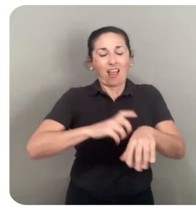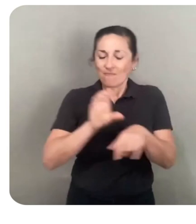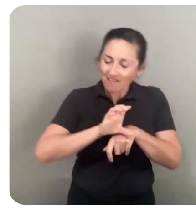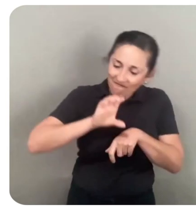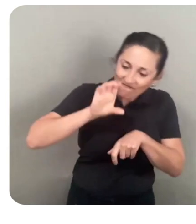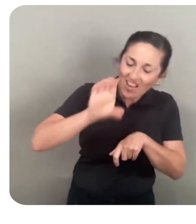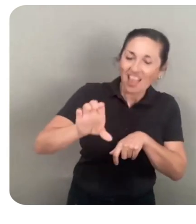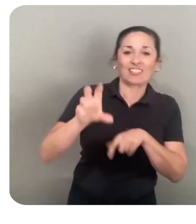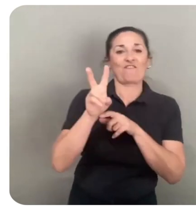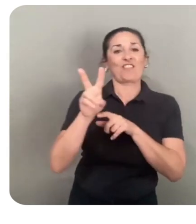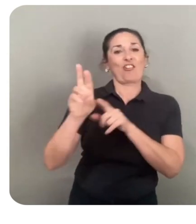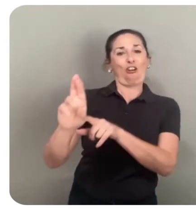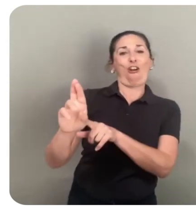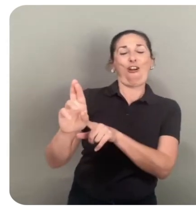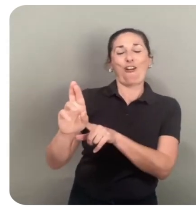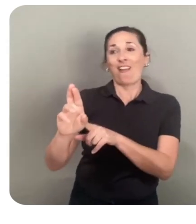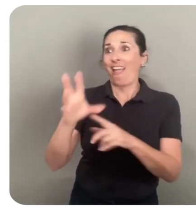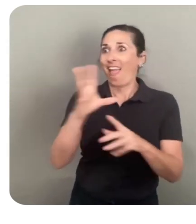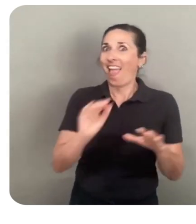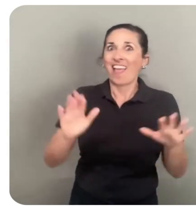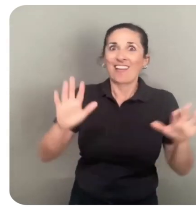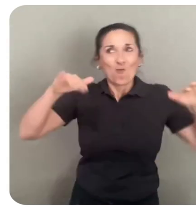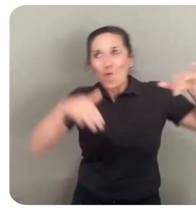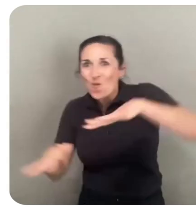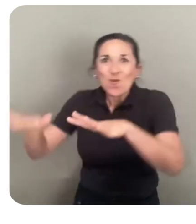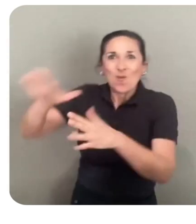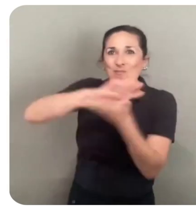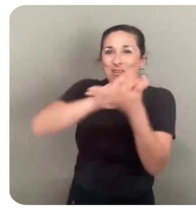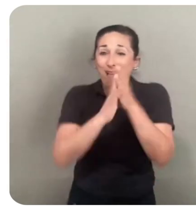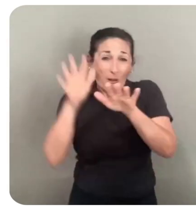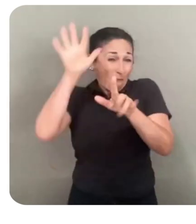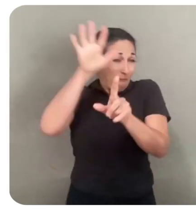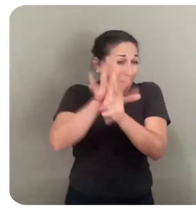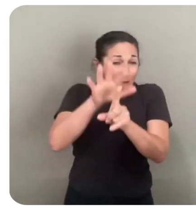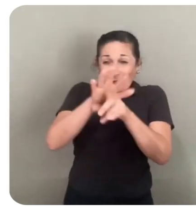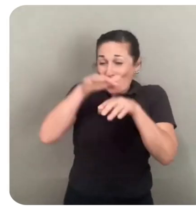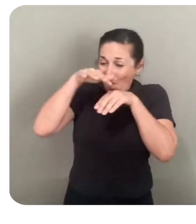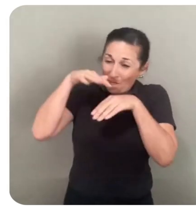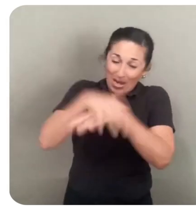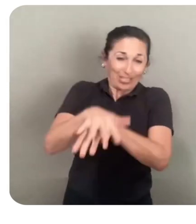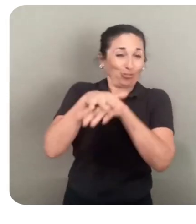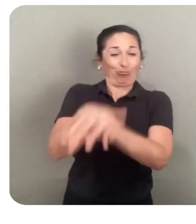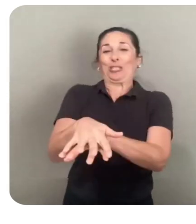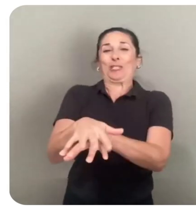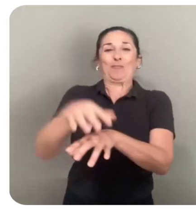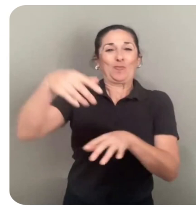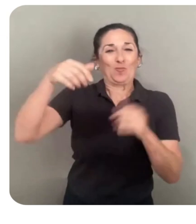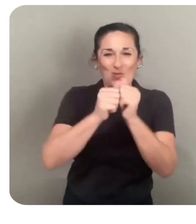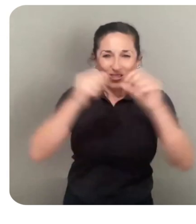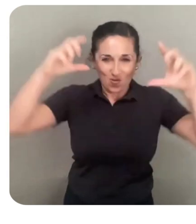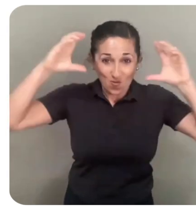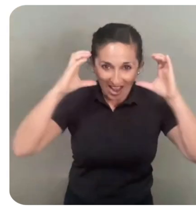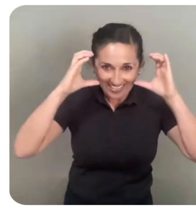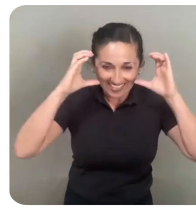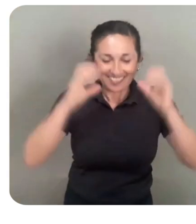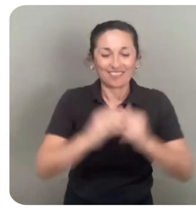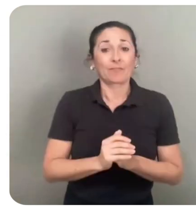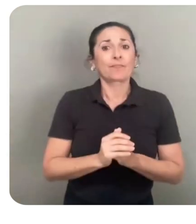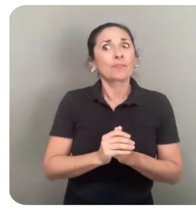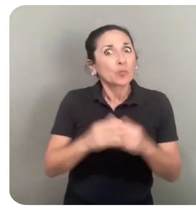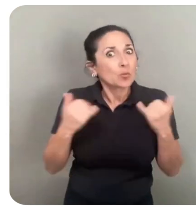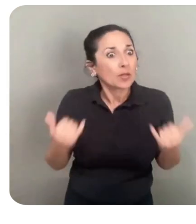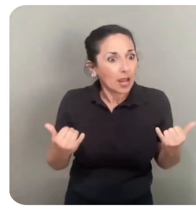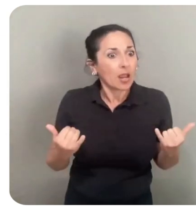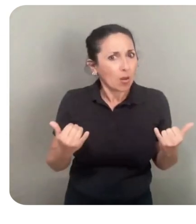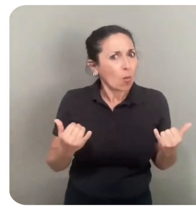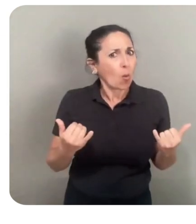invest in VR and ride the wave as the Quest ushered VR into the mainstream. Today, we find